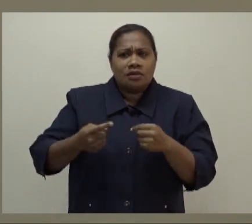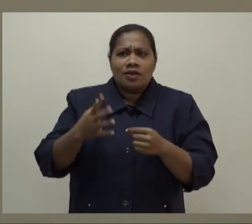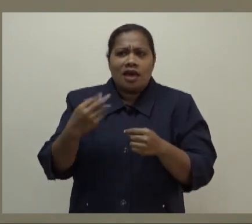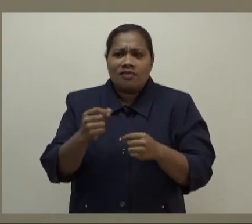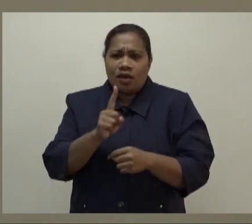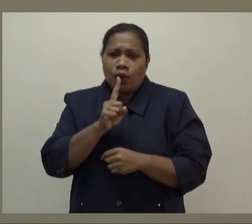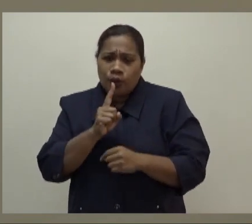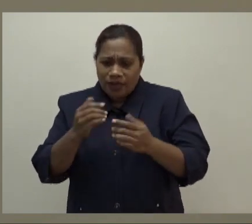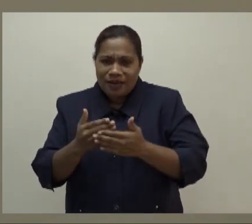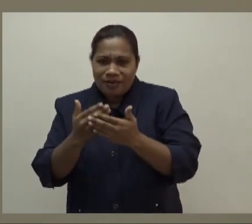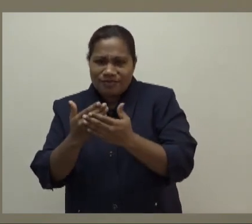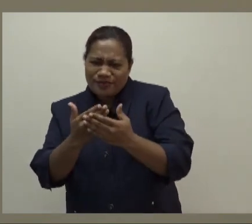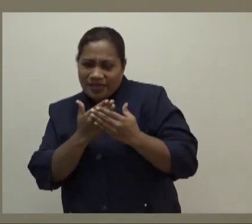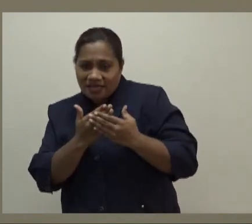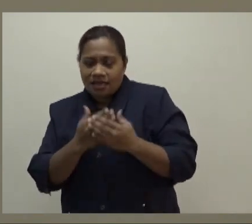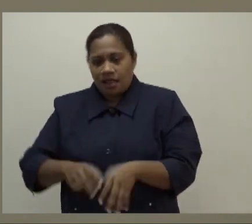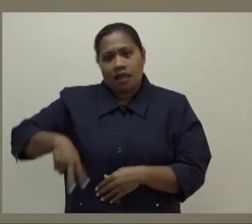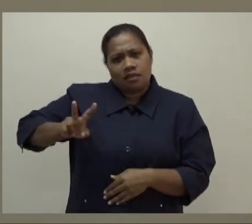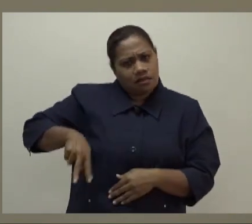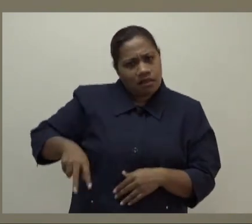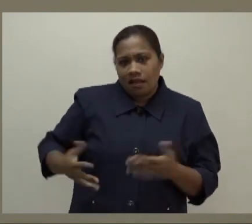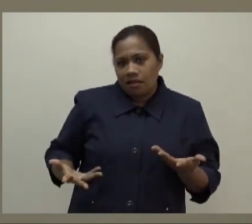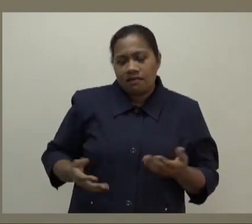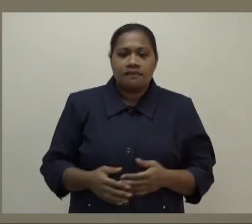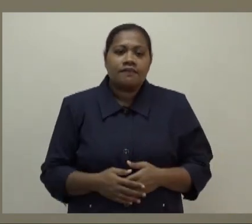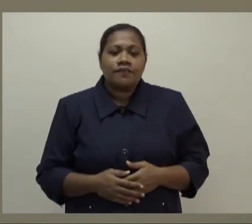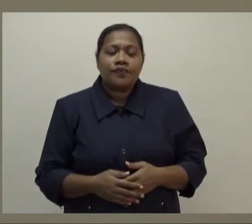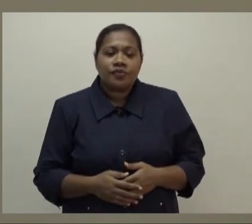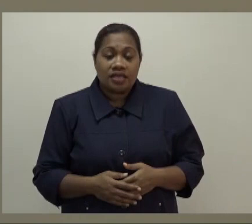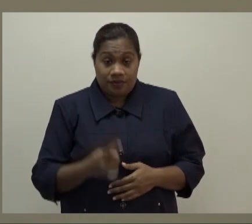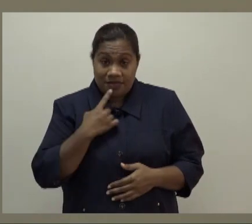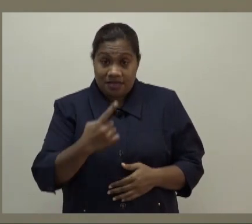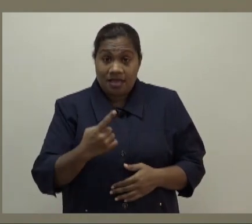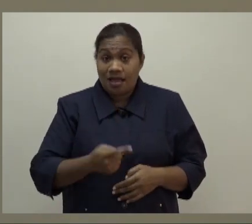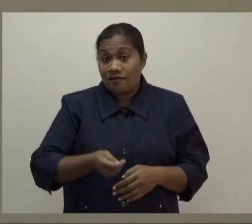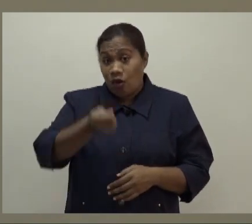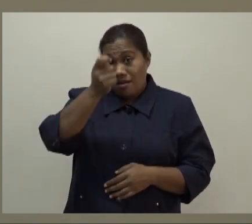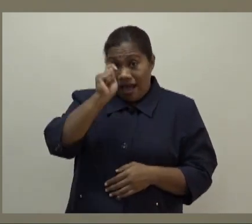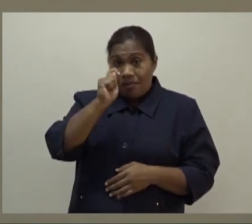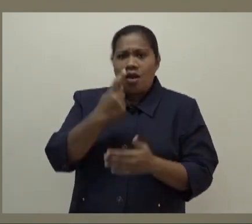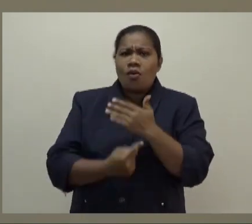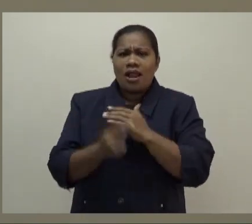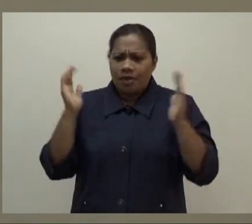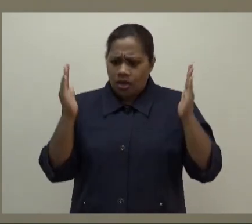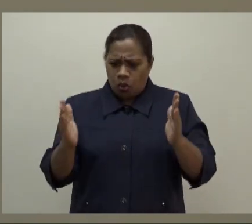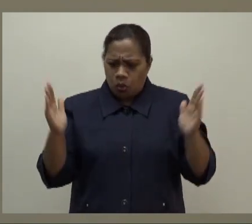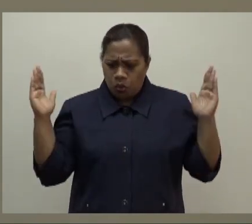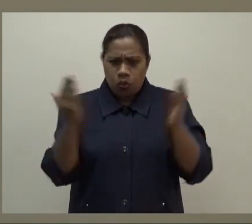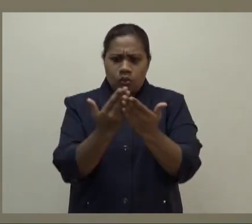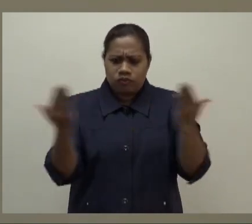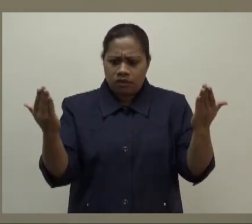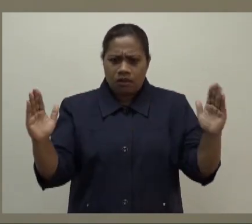Yes. Let me just say that night club itself is a very contained space. You know, there's hardly any windows.